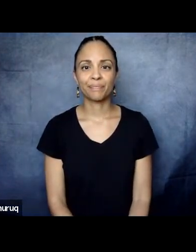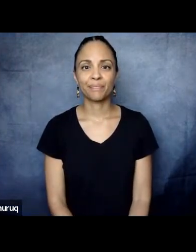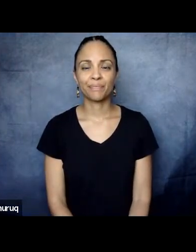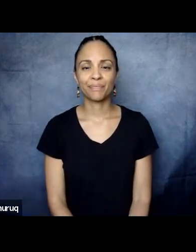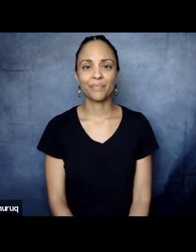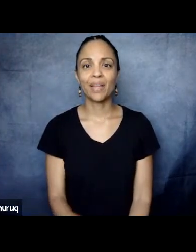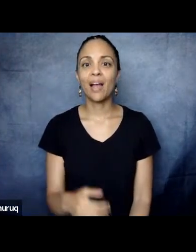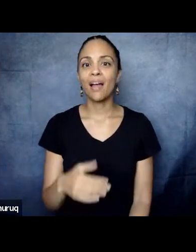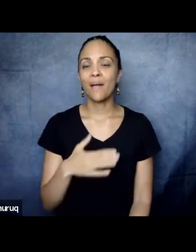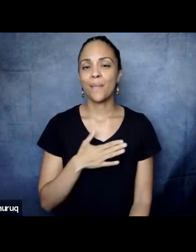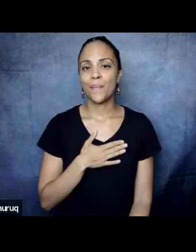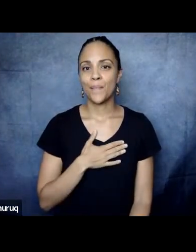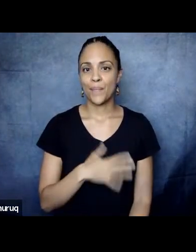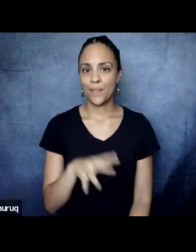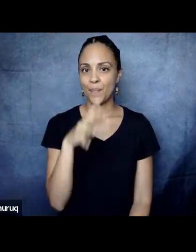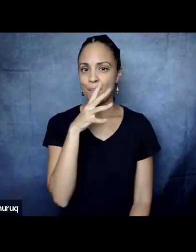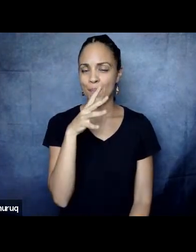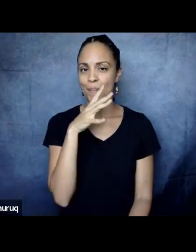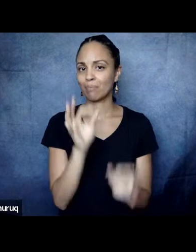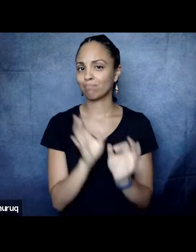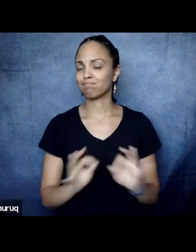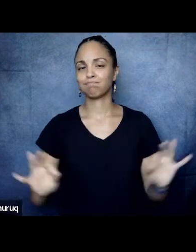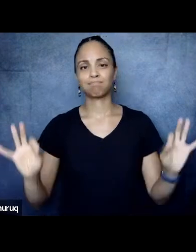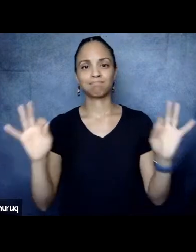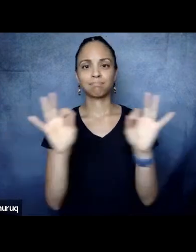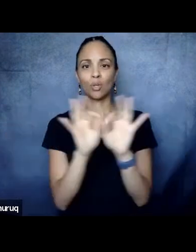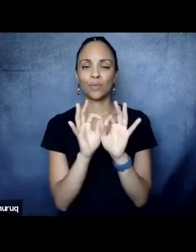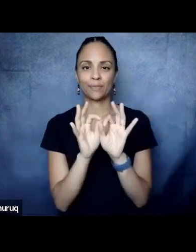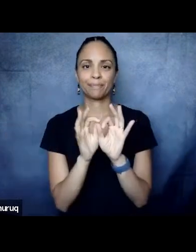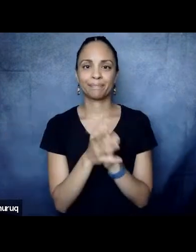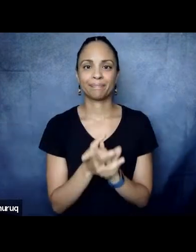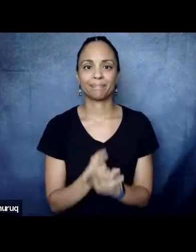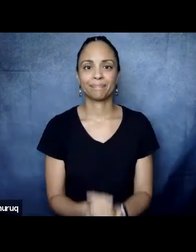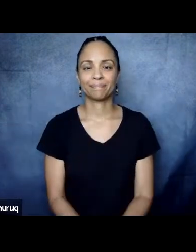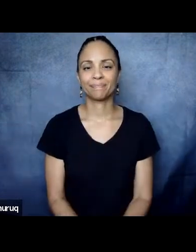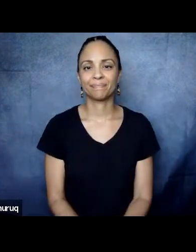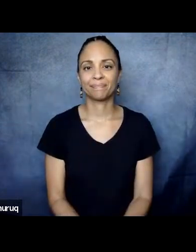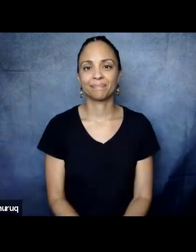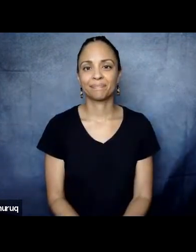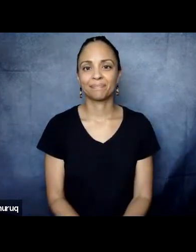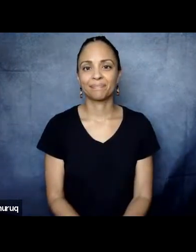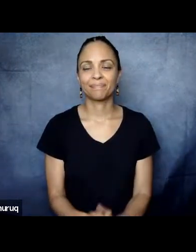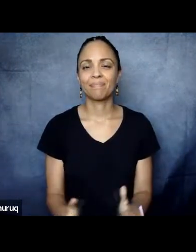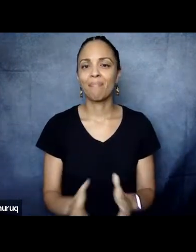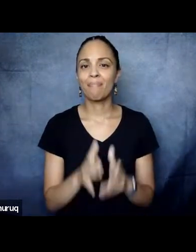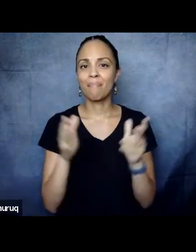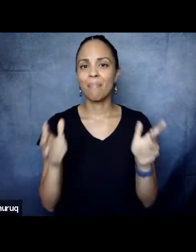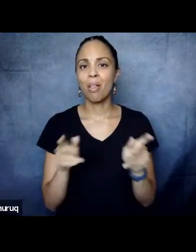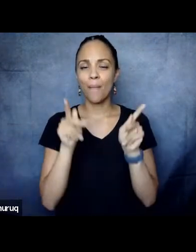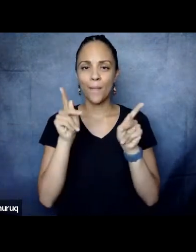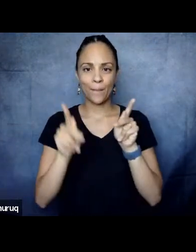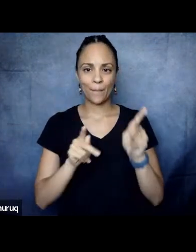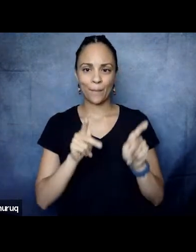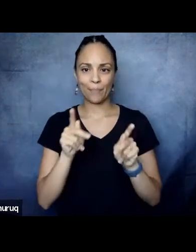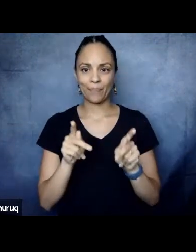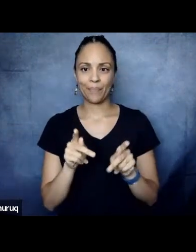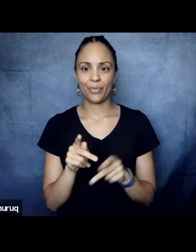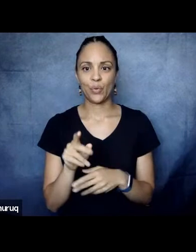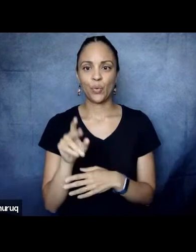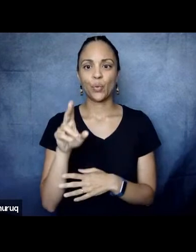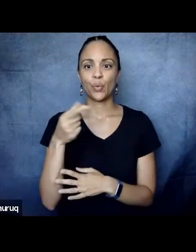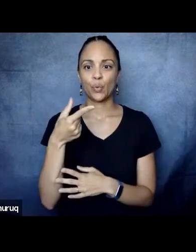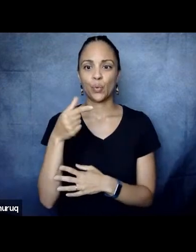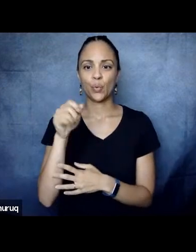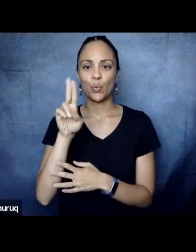Wakamuyo. I am the grandchild of Gina Bella, Eugenia Annie Bostock, Charles O'Neill